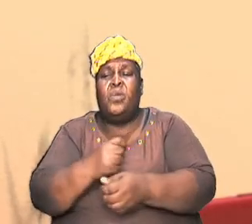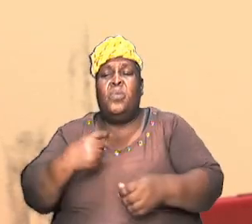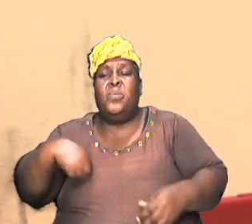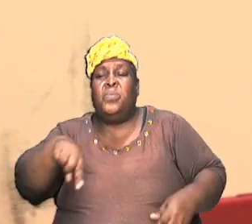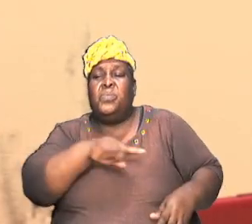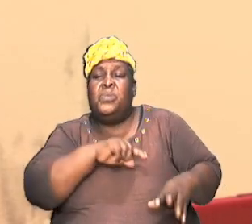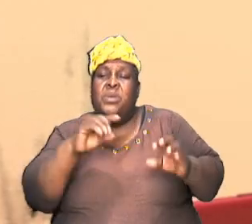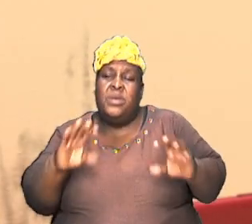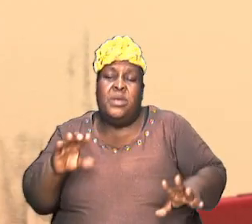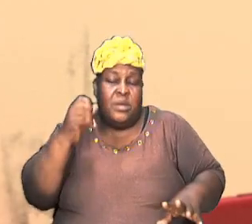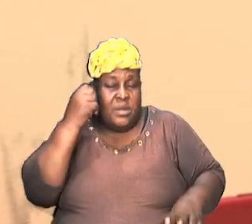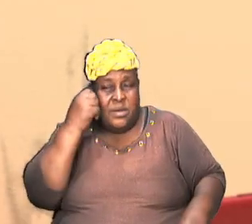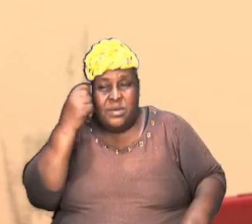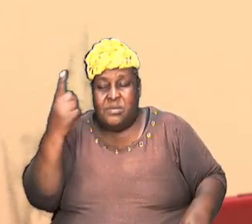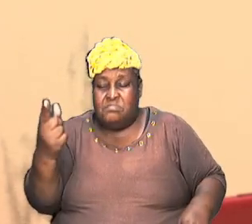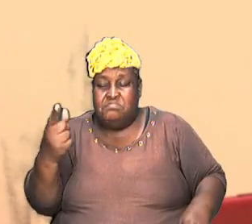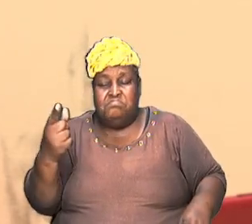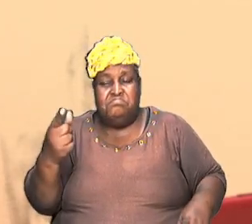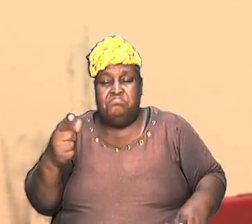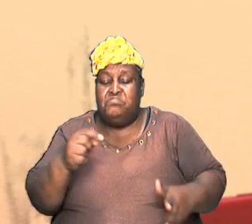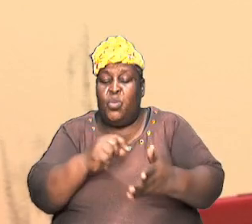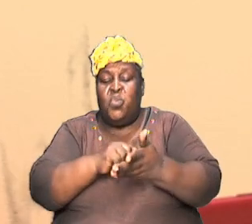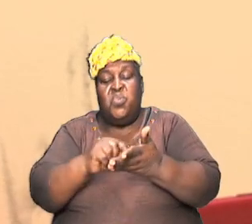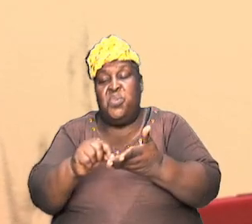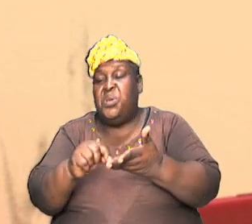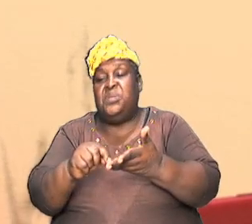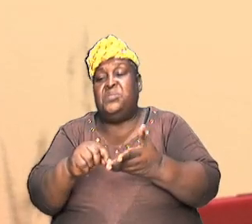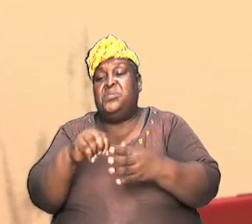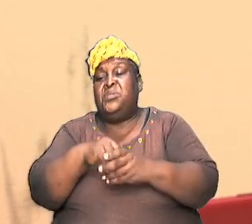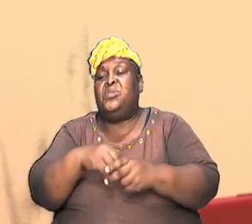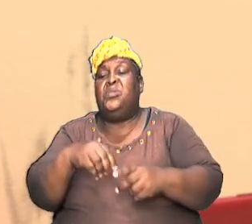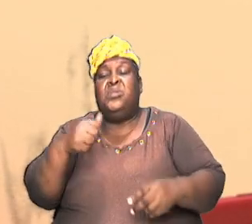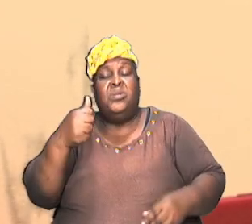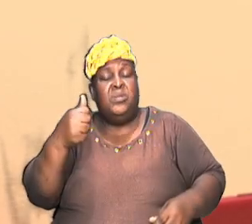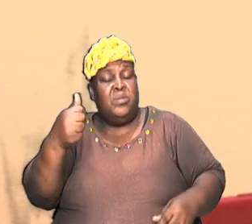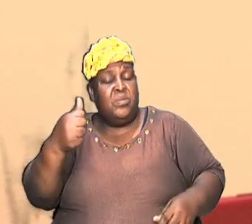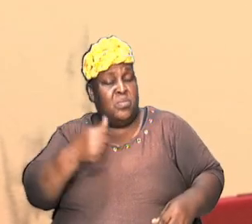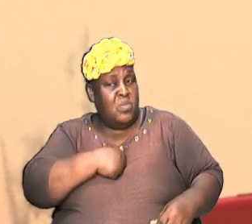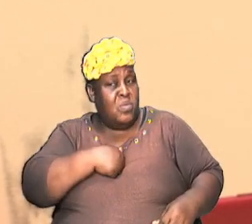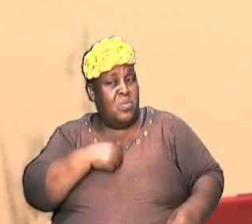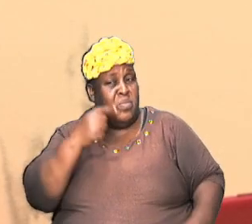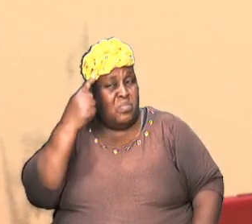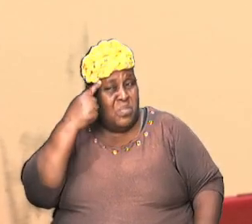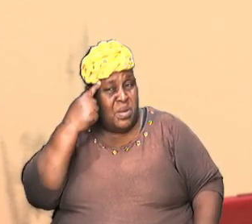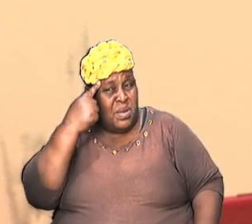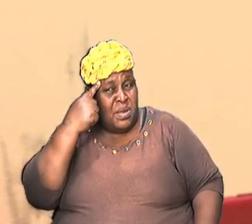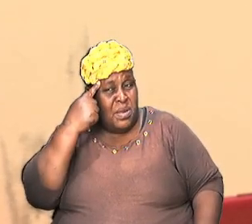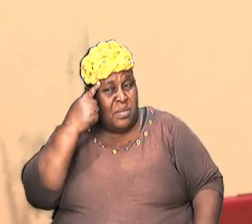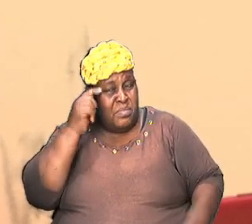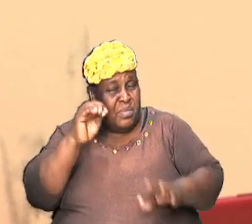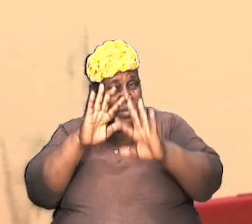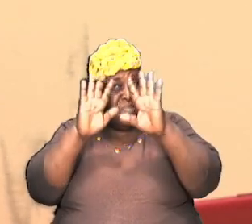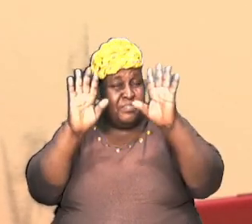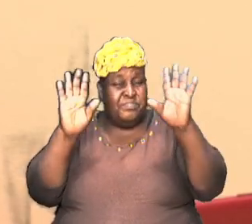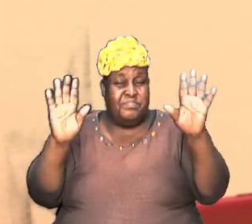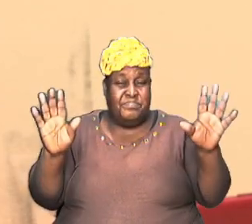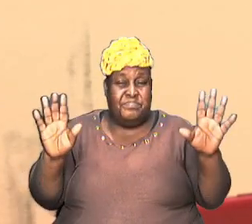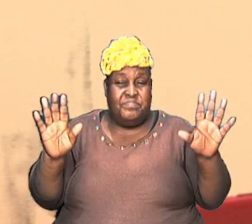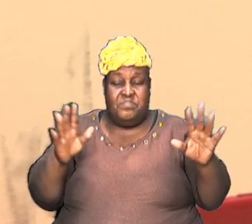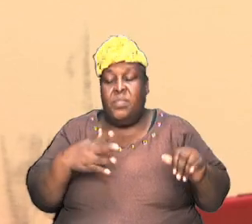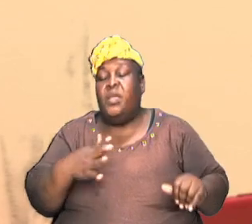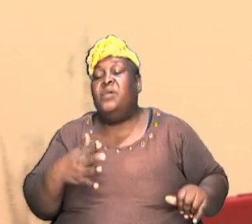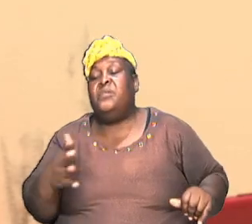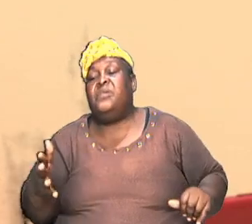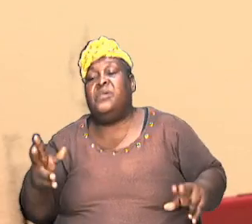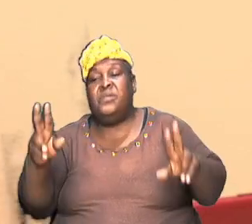can understand what is there in our own minds, be clear of the